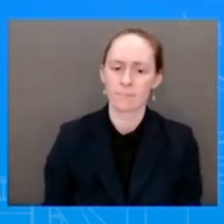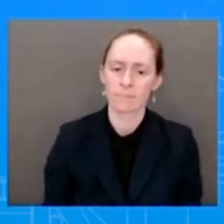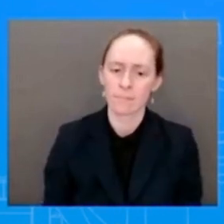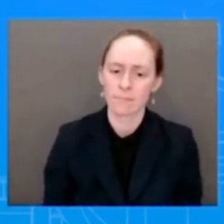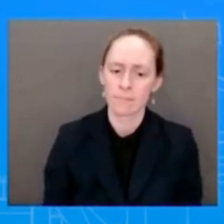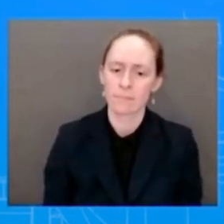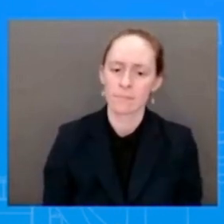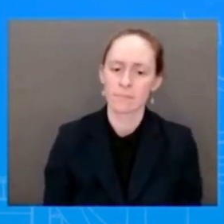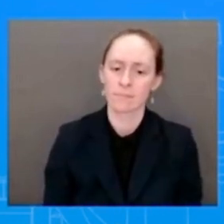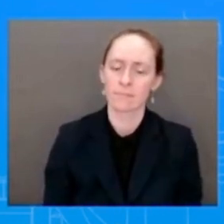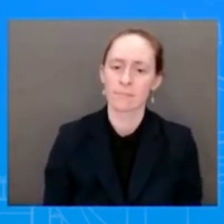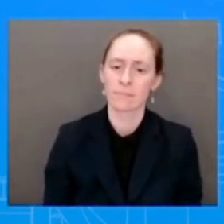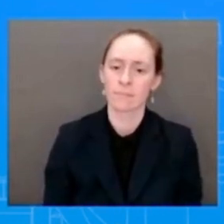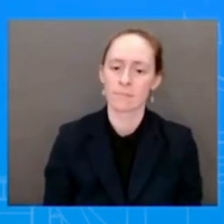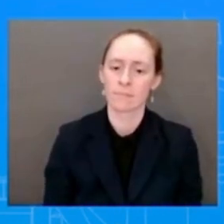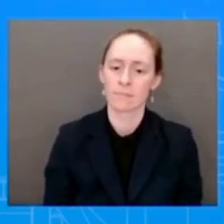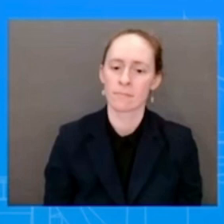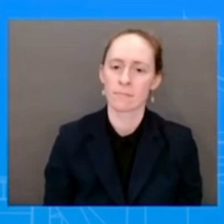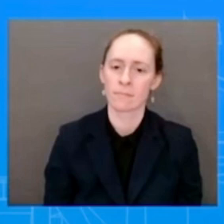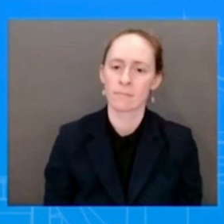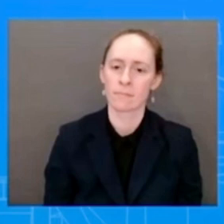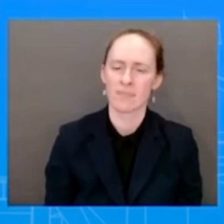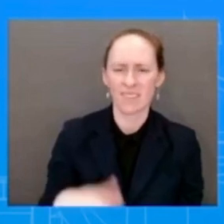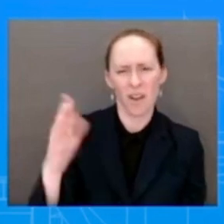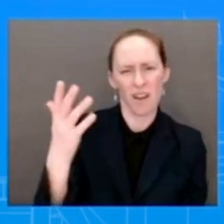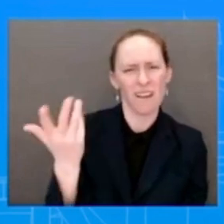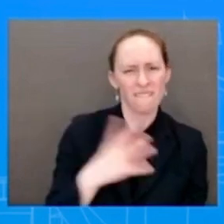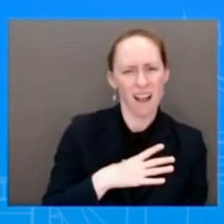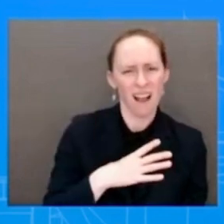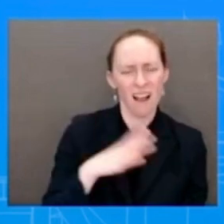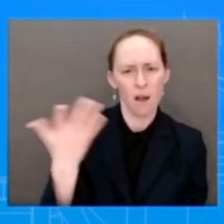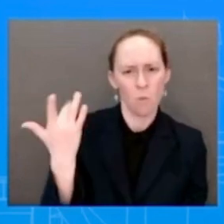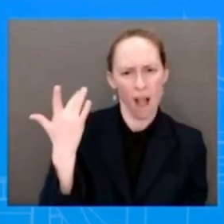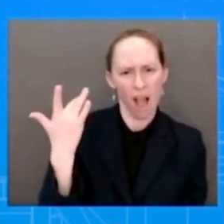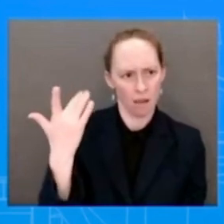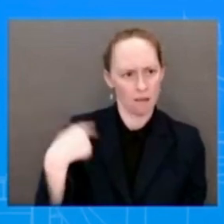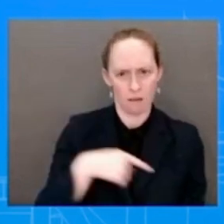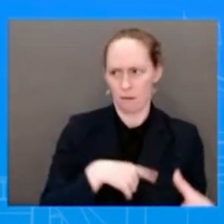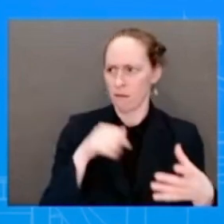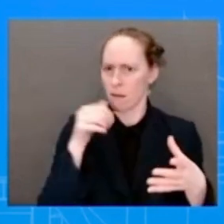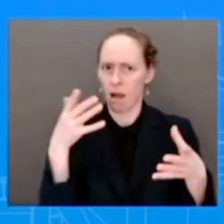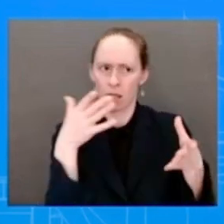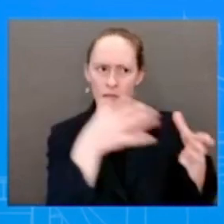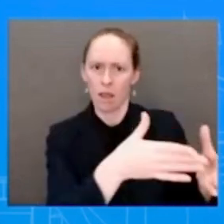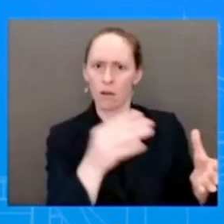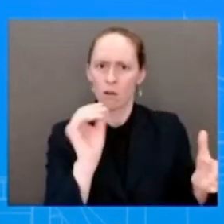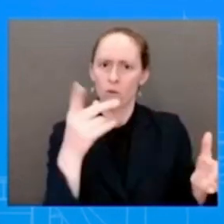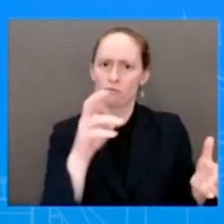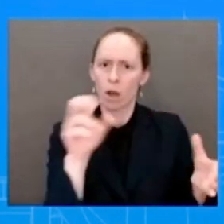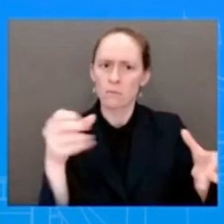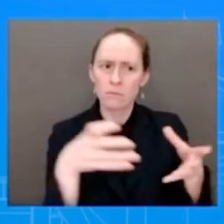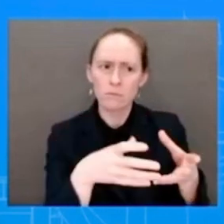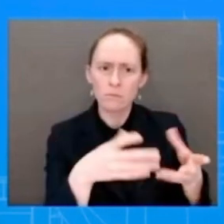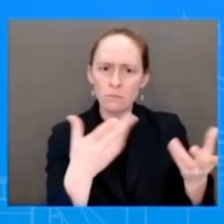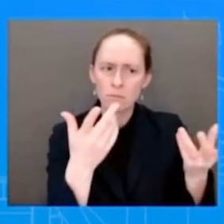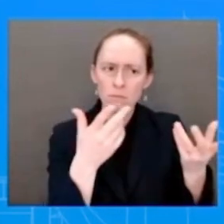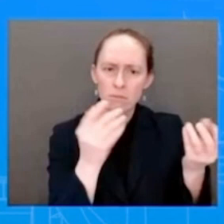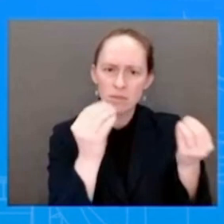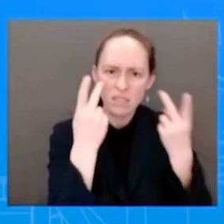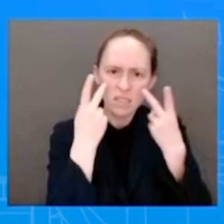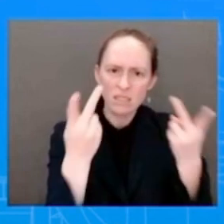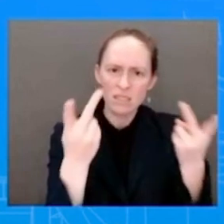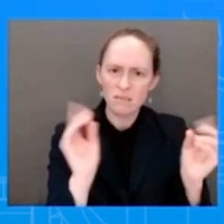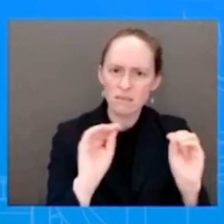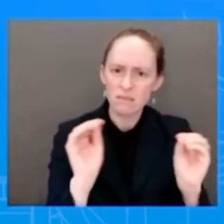it was completely closed to press? There was no spray? And can you speak about why the Crown Prince was also invited? So, look, I'll say